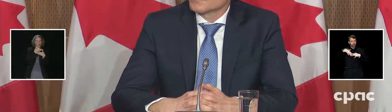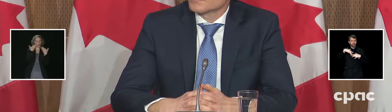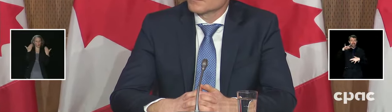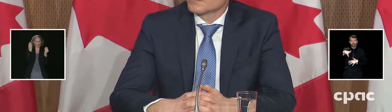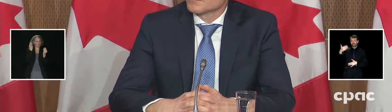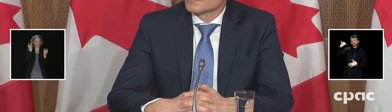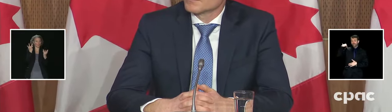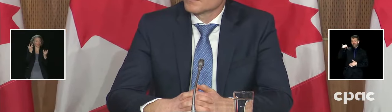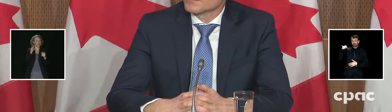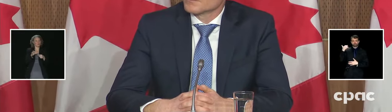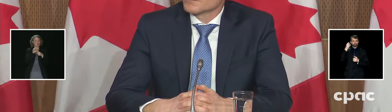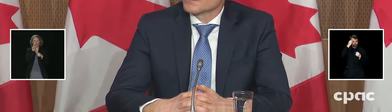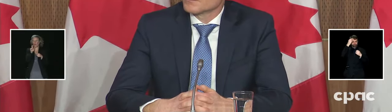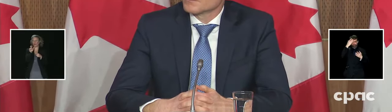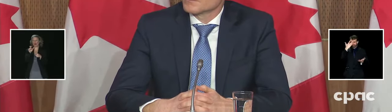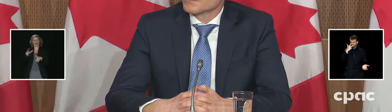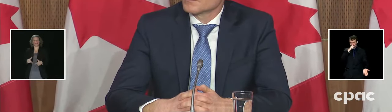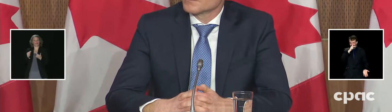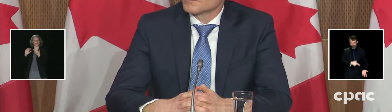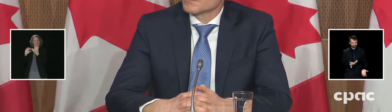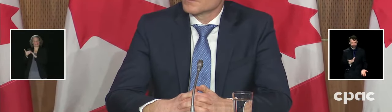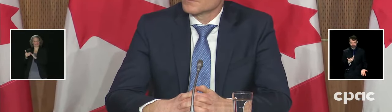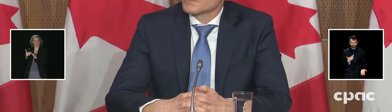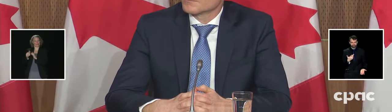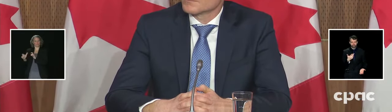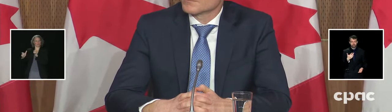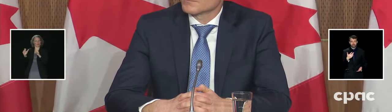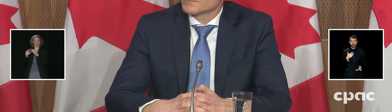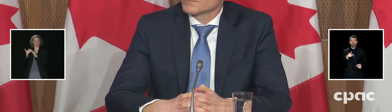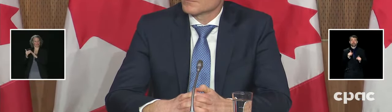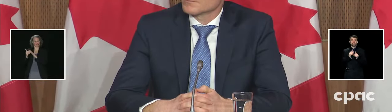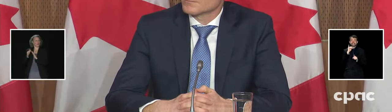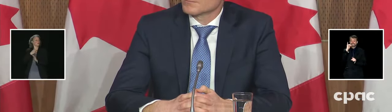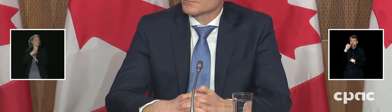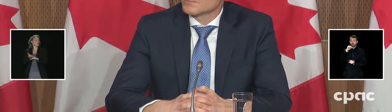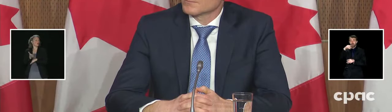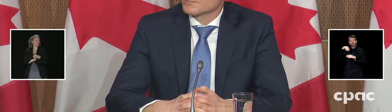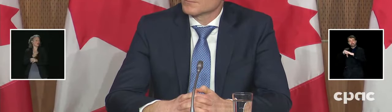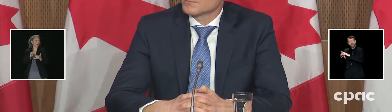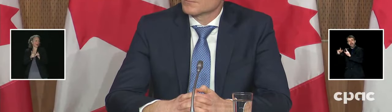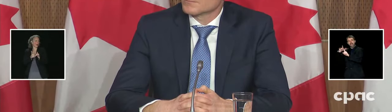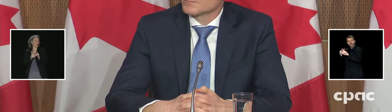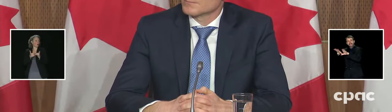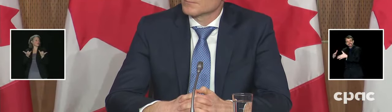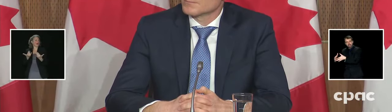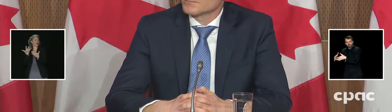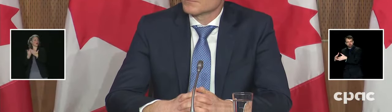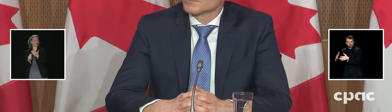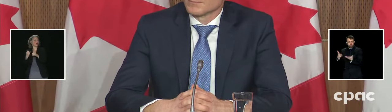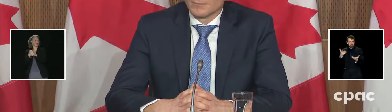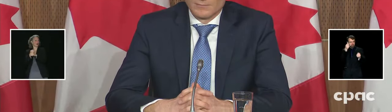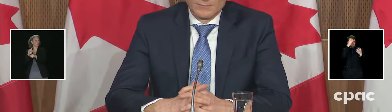living off-reserve. What actions have you taken to improve this and what kind of data we are still missing?